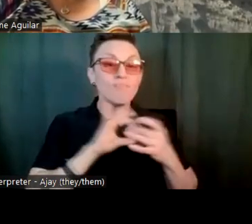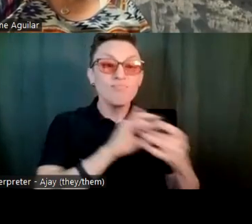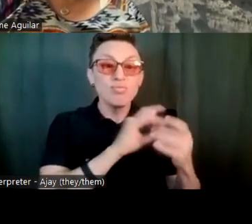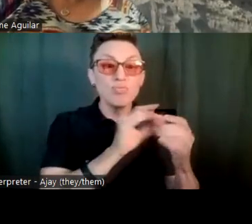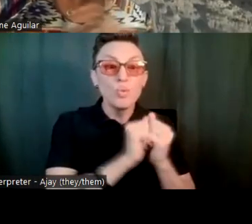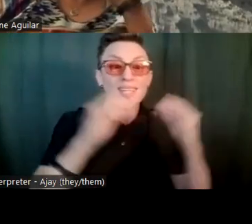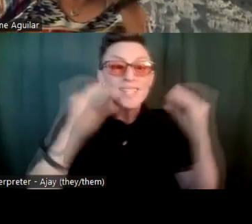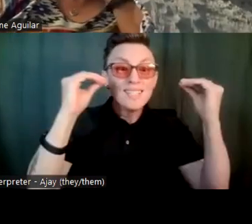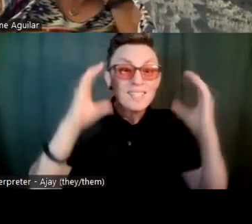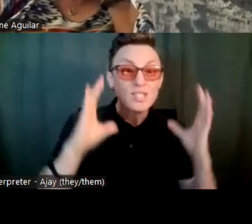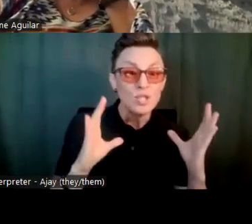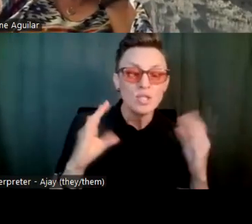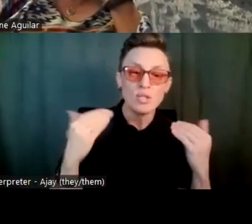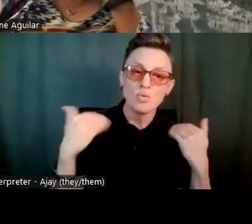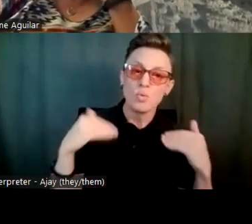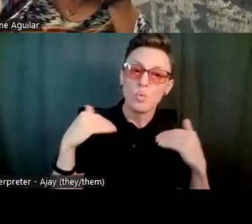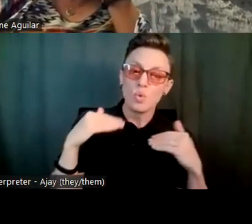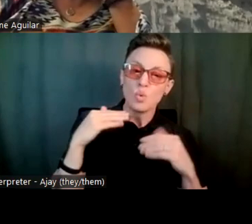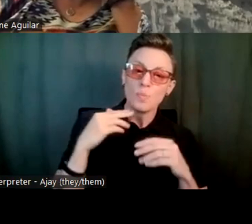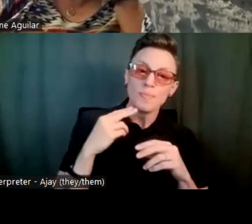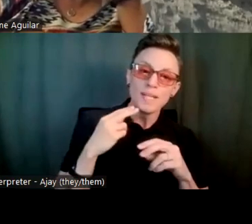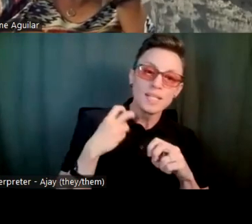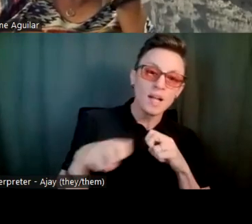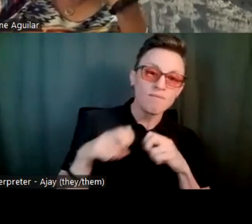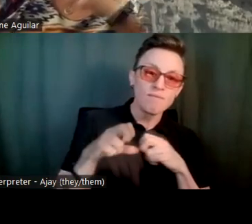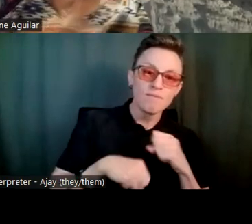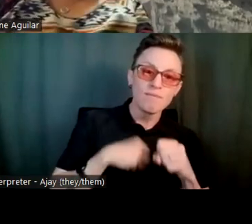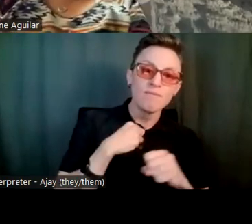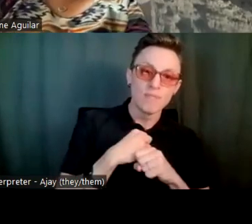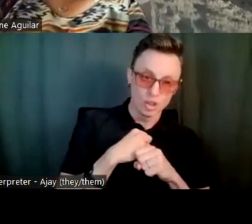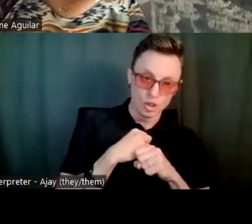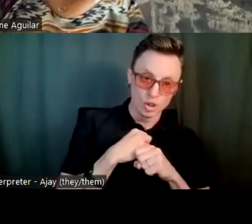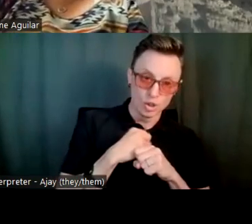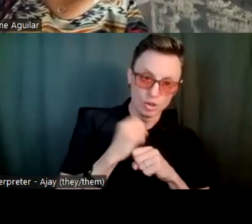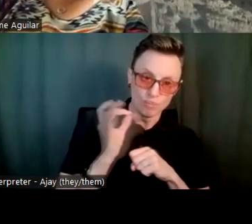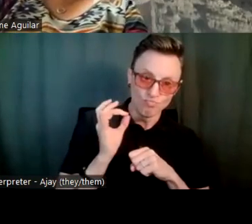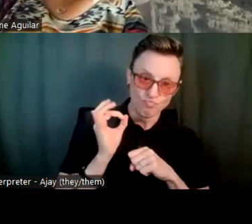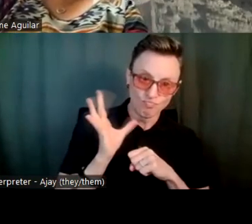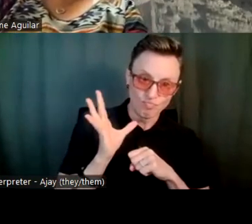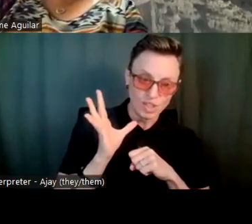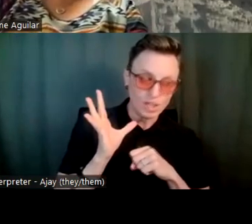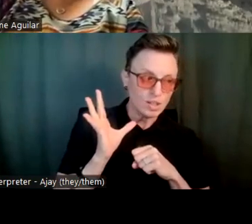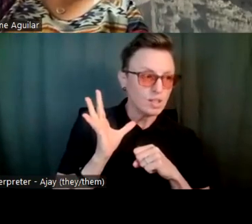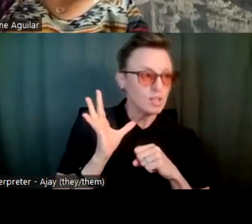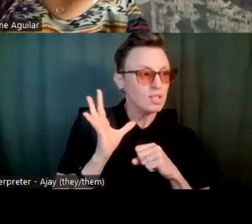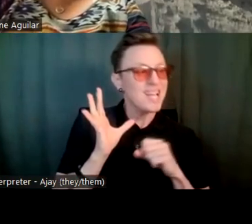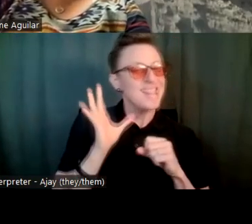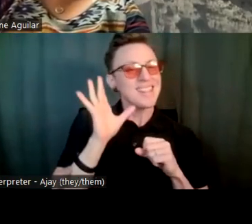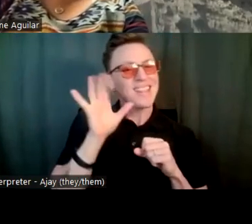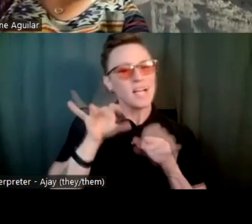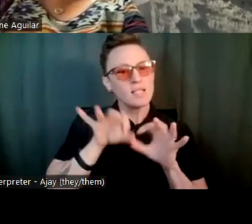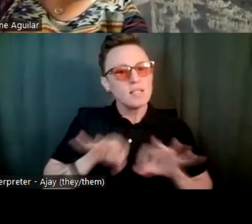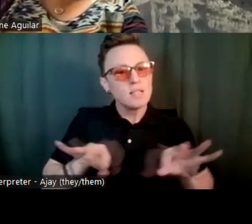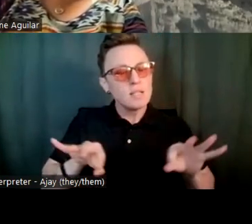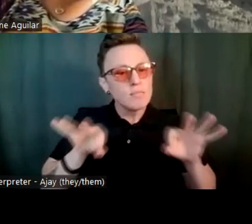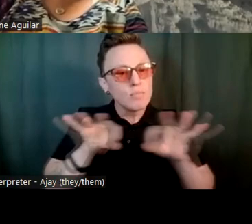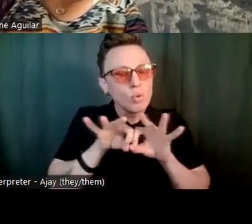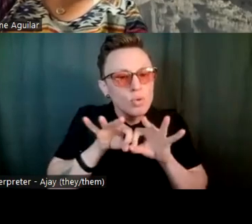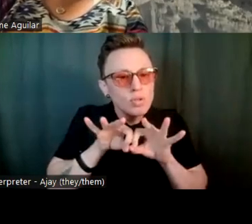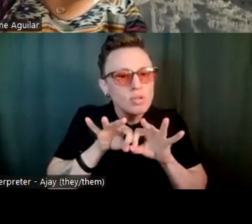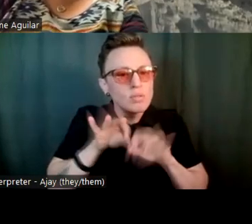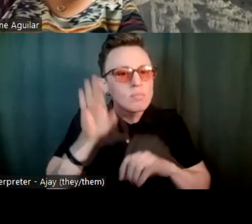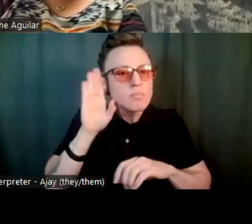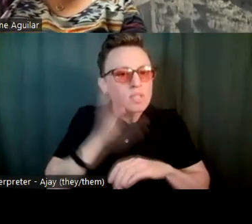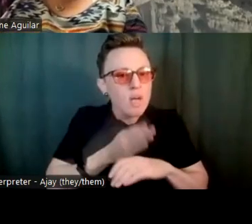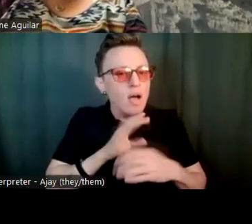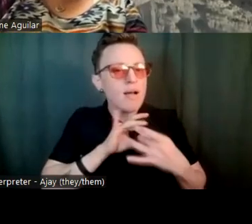it was going to be a hard year for everybody. And, you know, it really matters when he has that connection